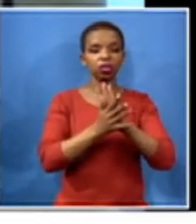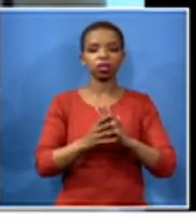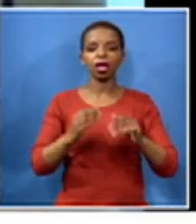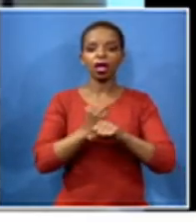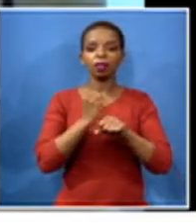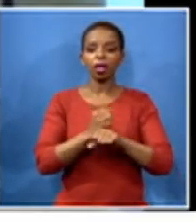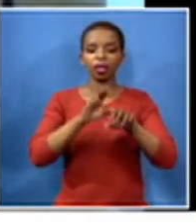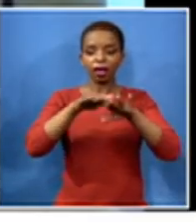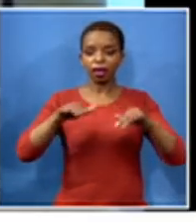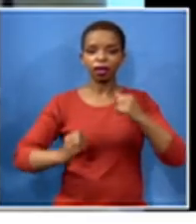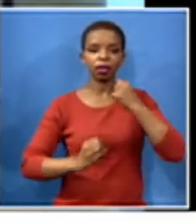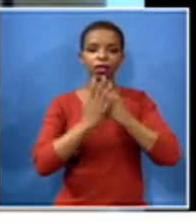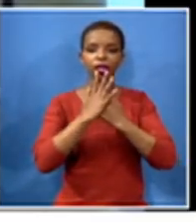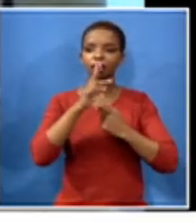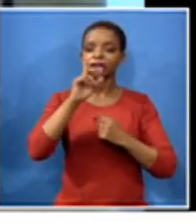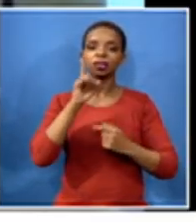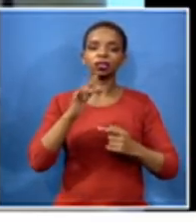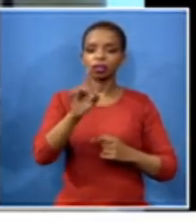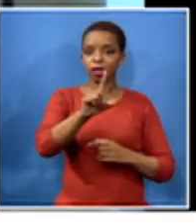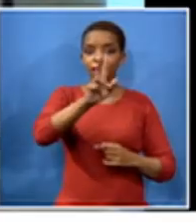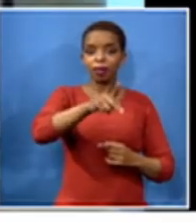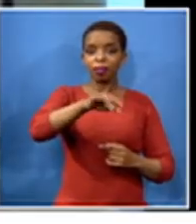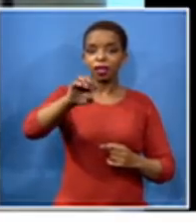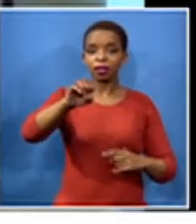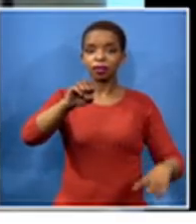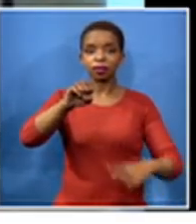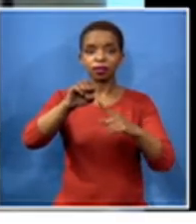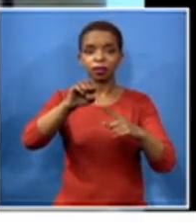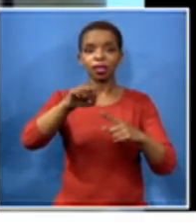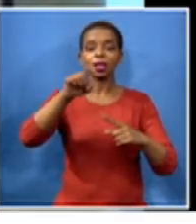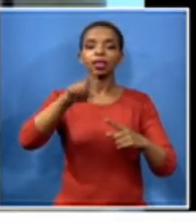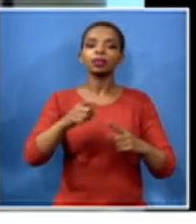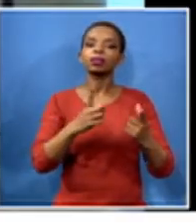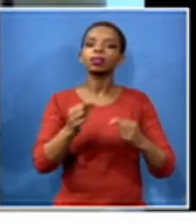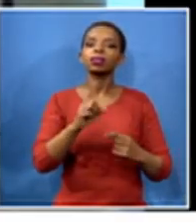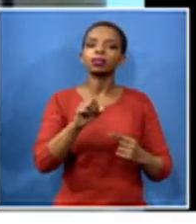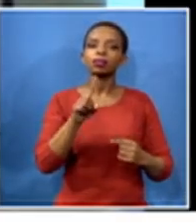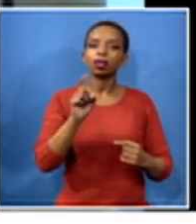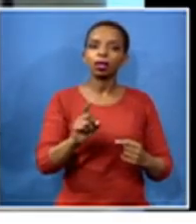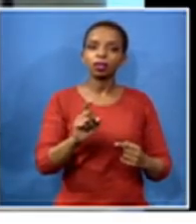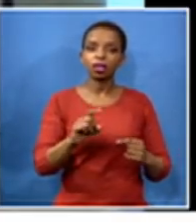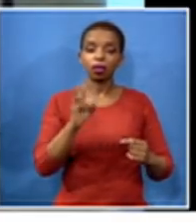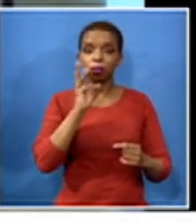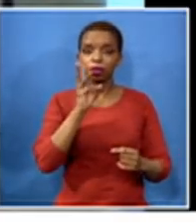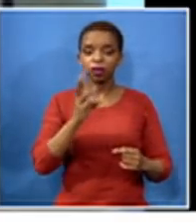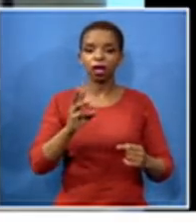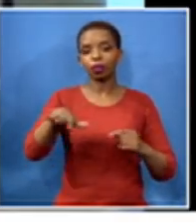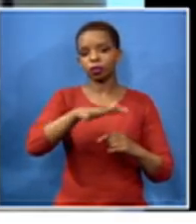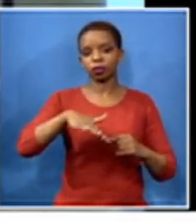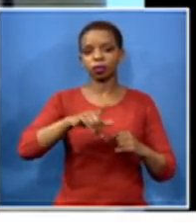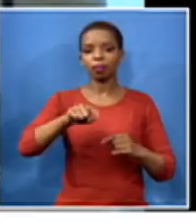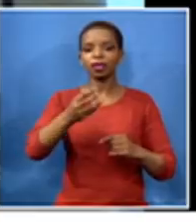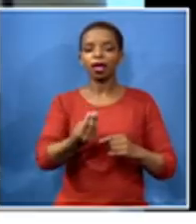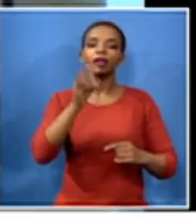and of course those pbs be they just soap be they water and the water supply is extremely important these remain the non